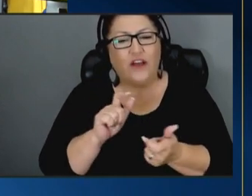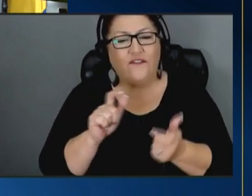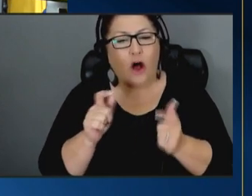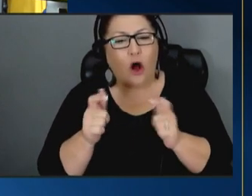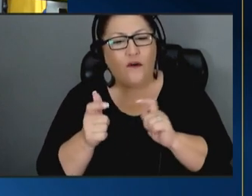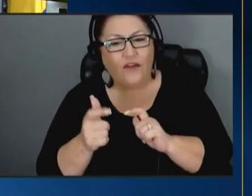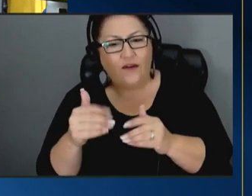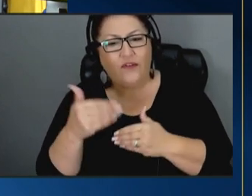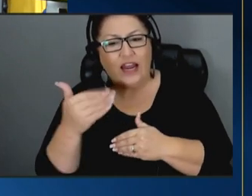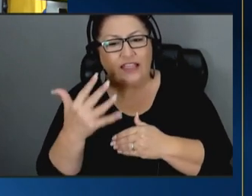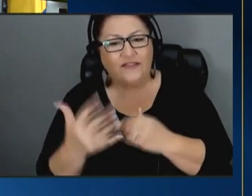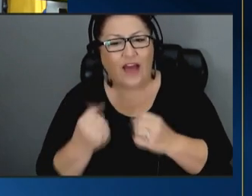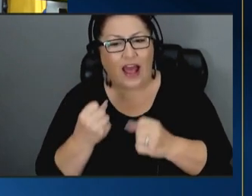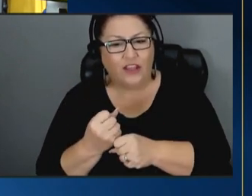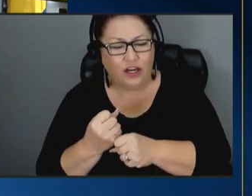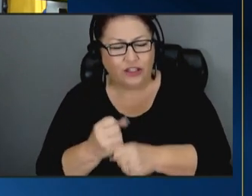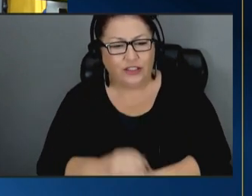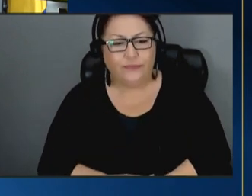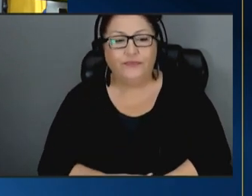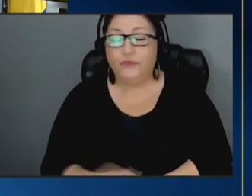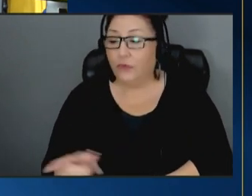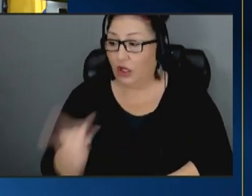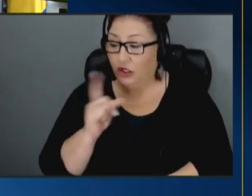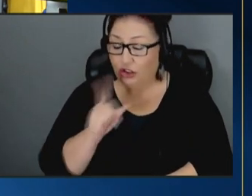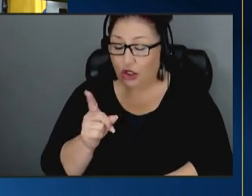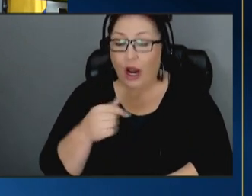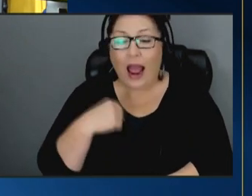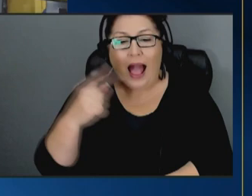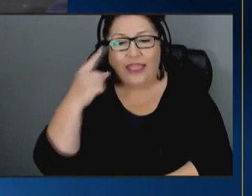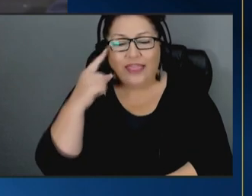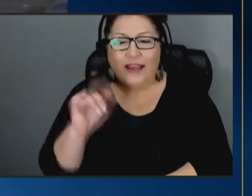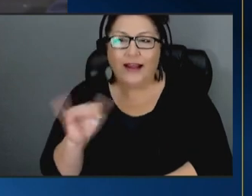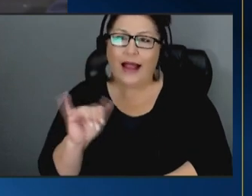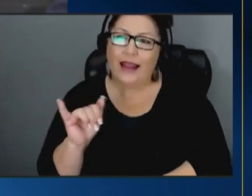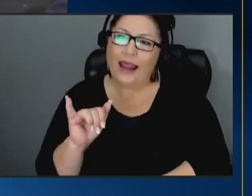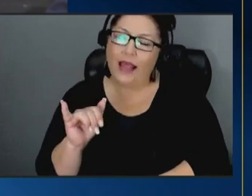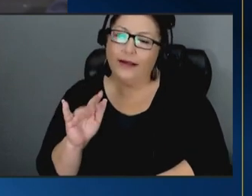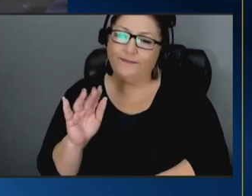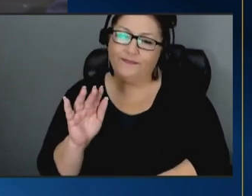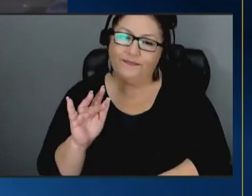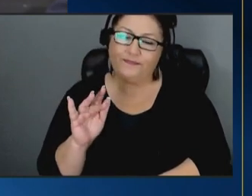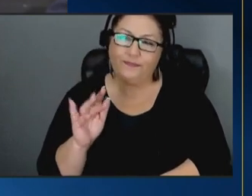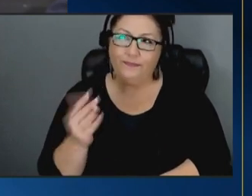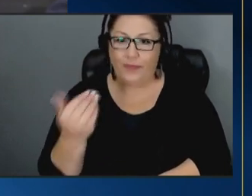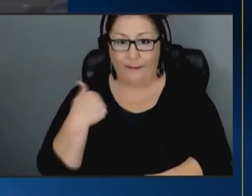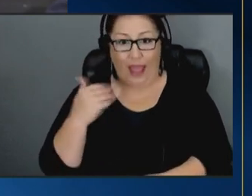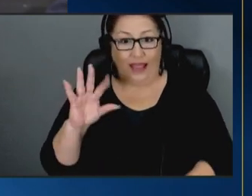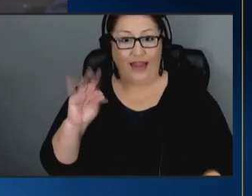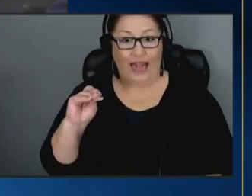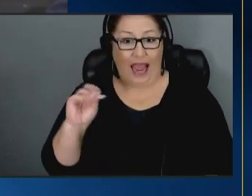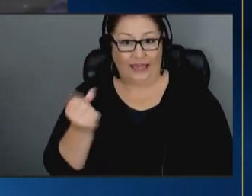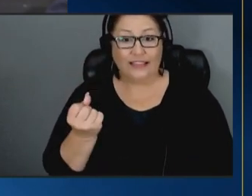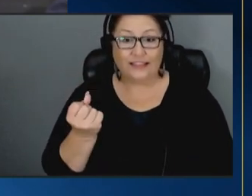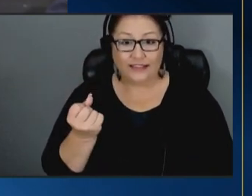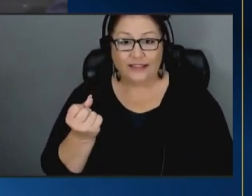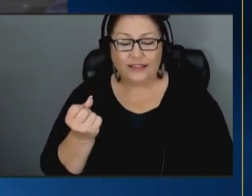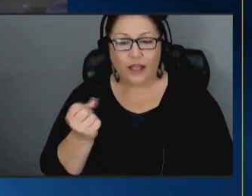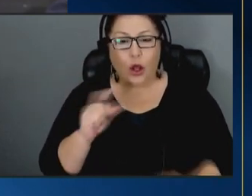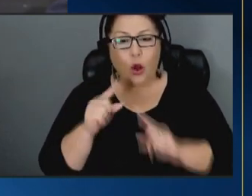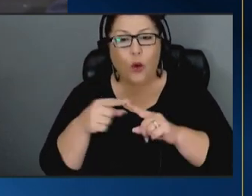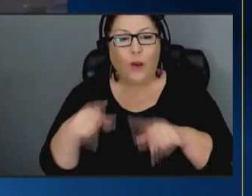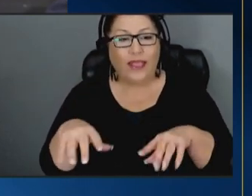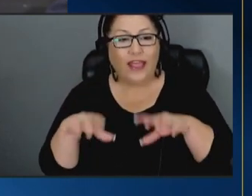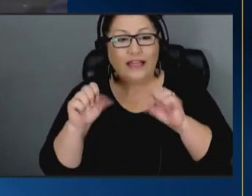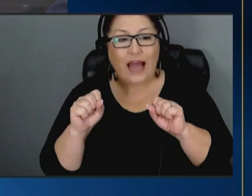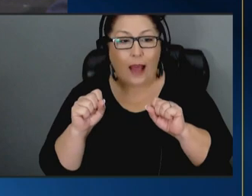sure so i think um like um back in the 90s when the adoptions and